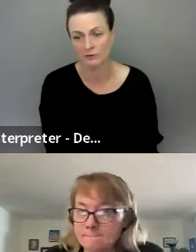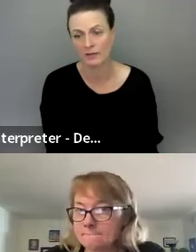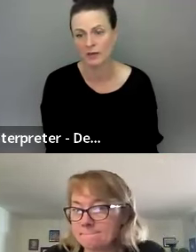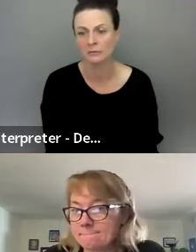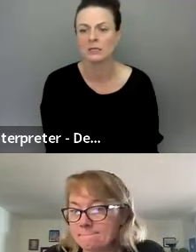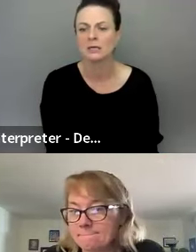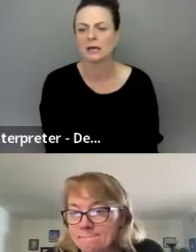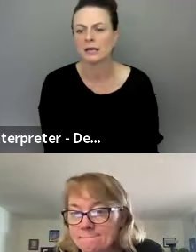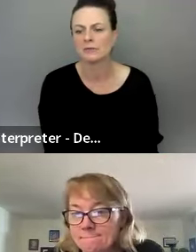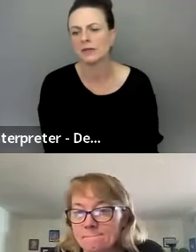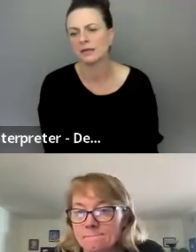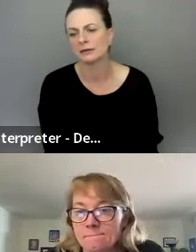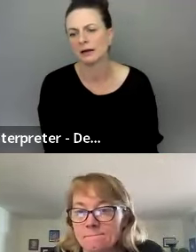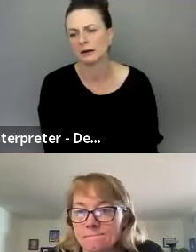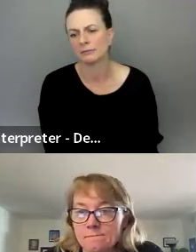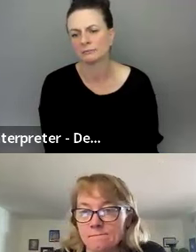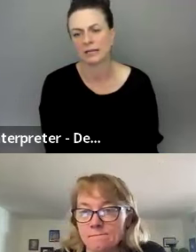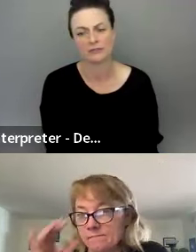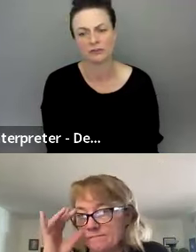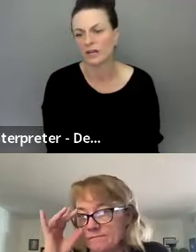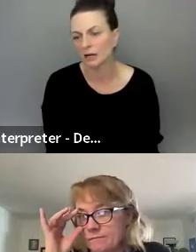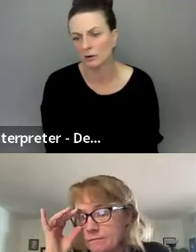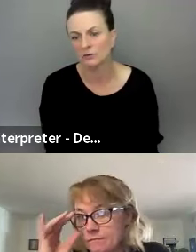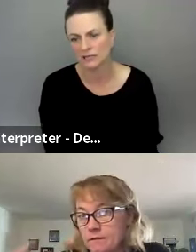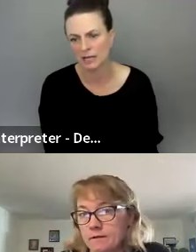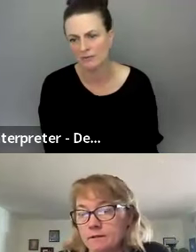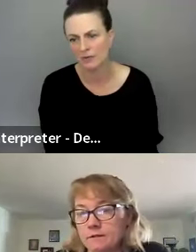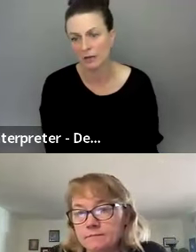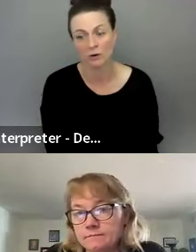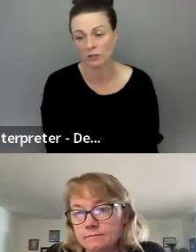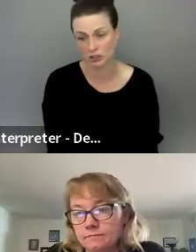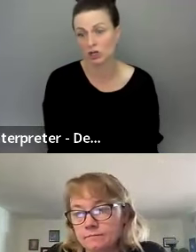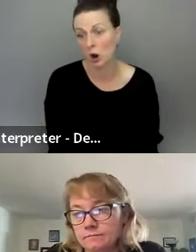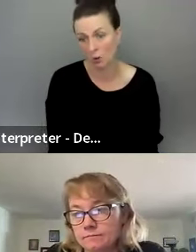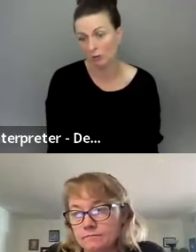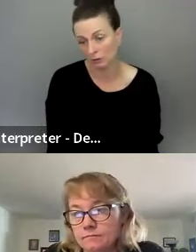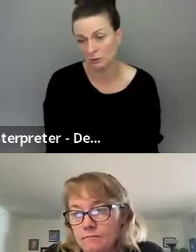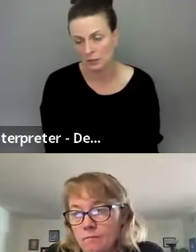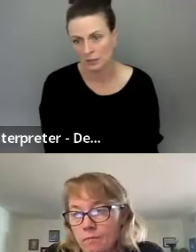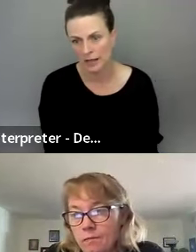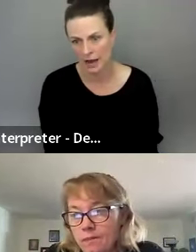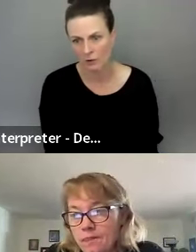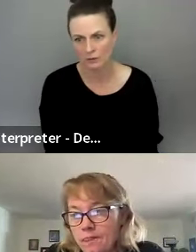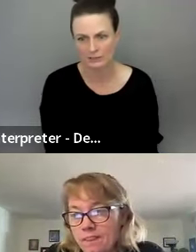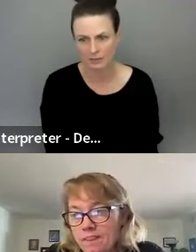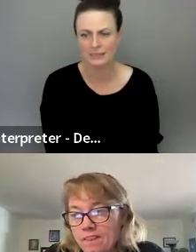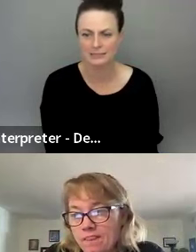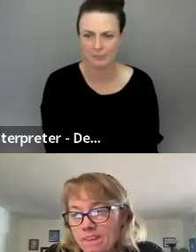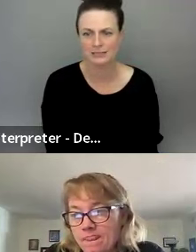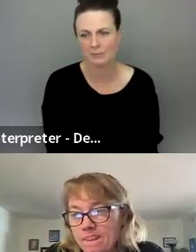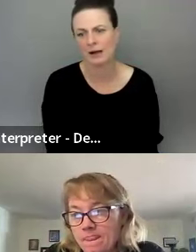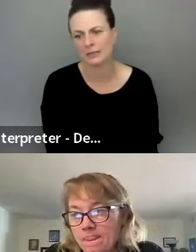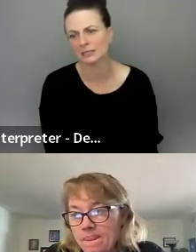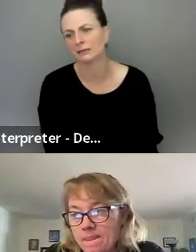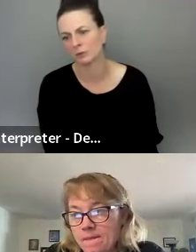we can provide them. And then, um, like for video, that type of thing or to show how step-by